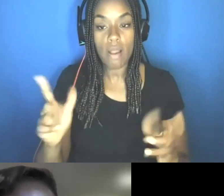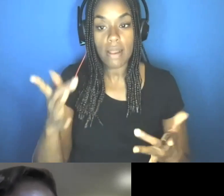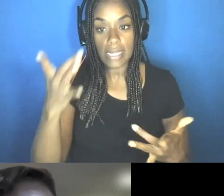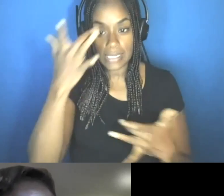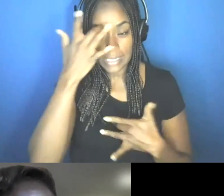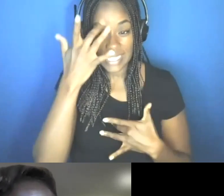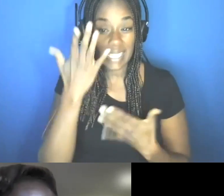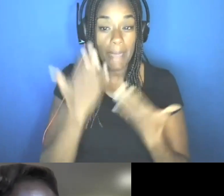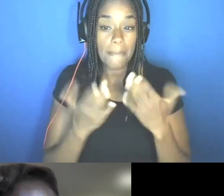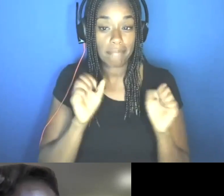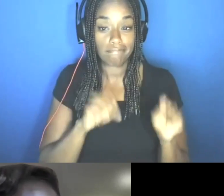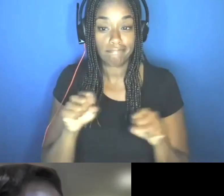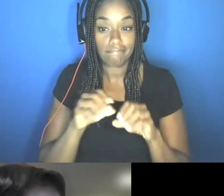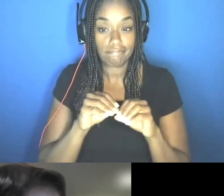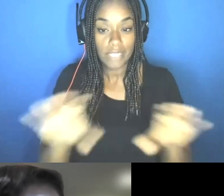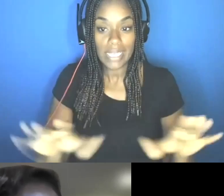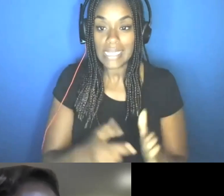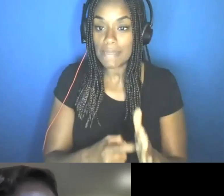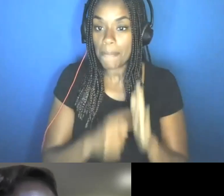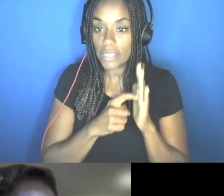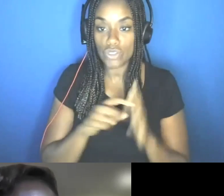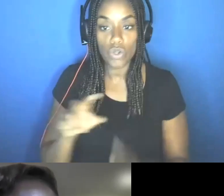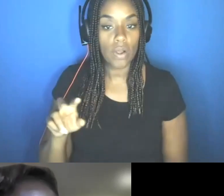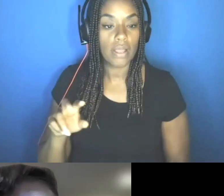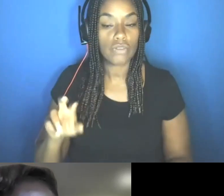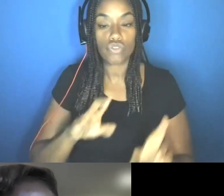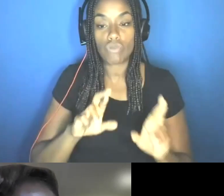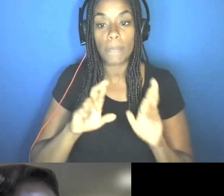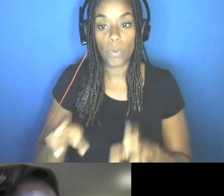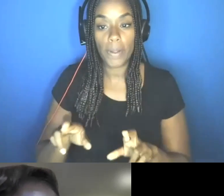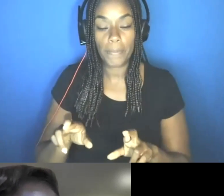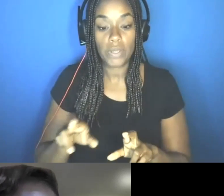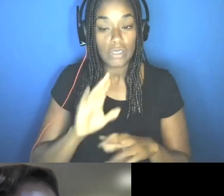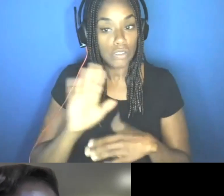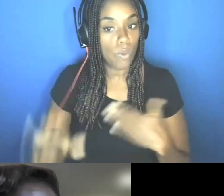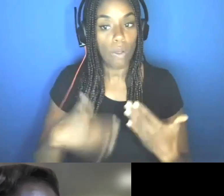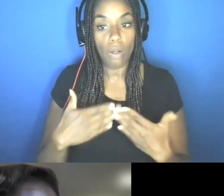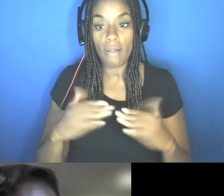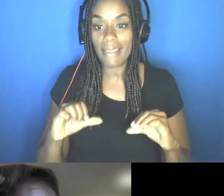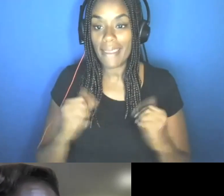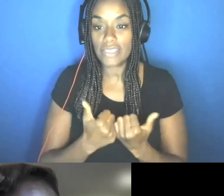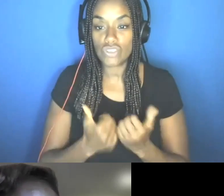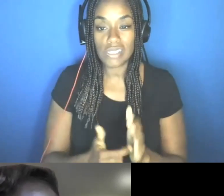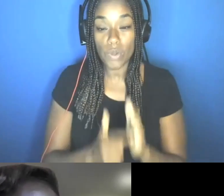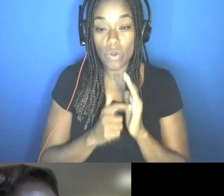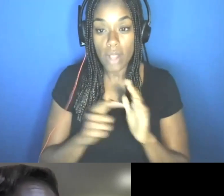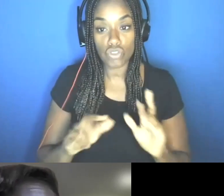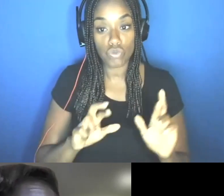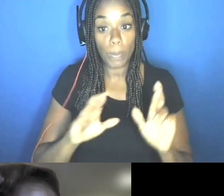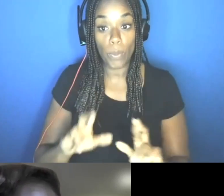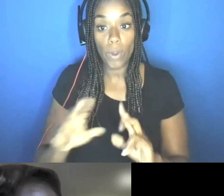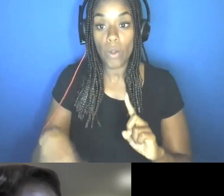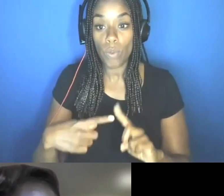uh, it is mandatory reporting. Uh, so all agencies are required to report when there's an